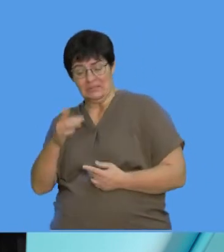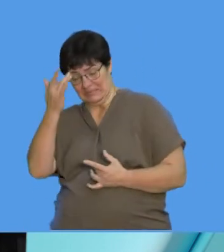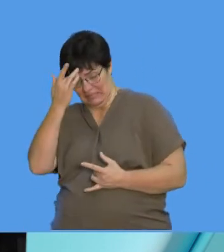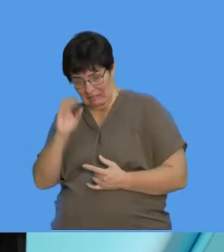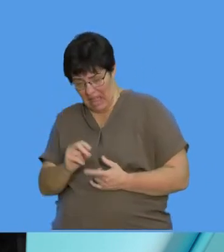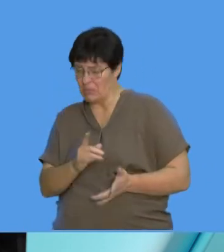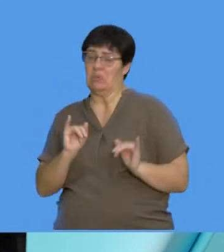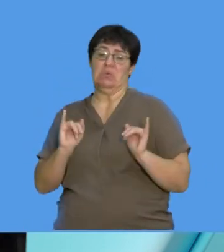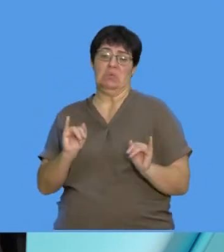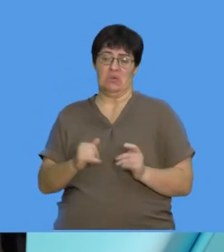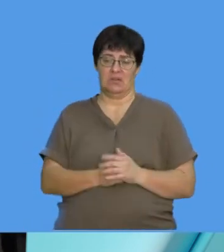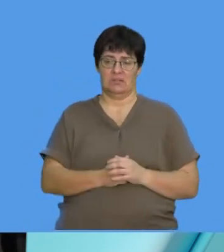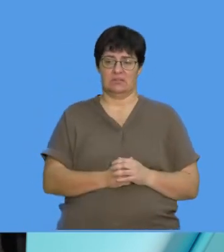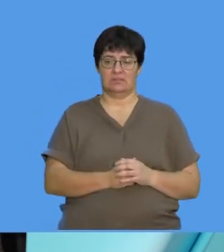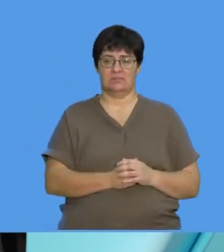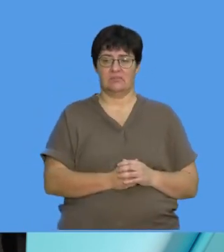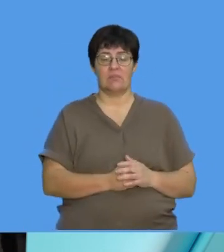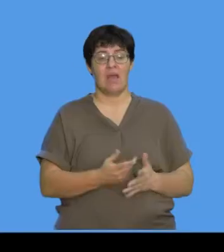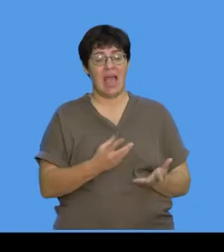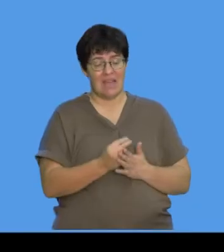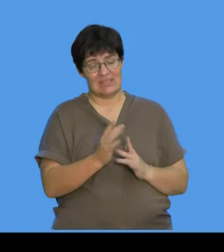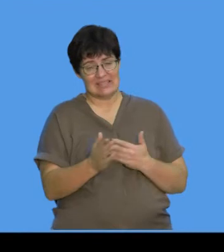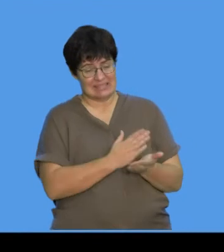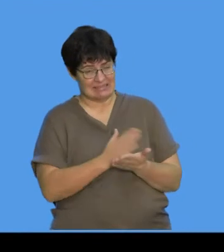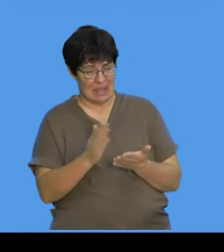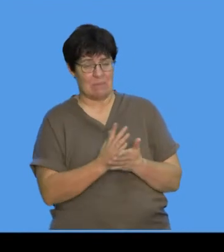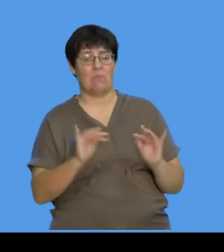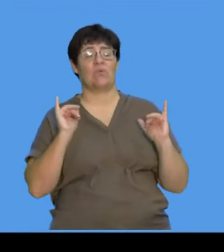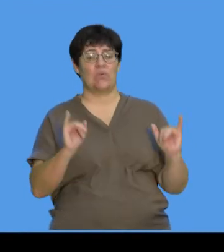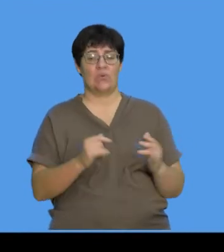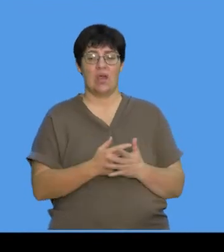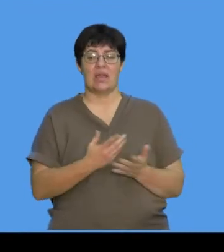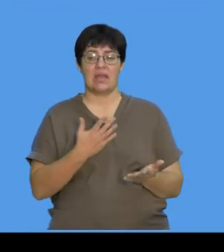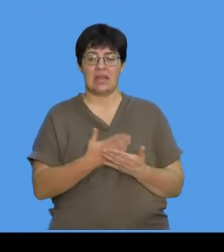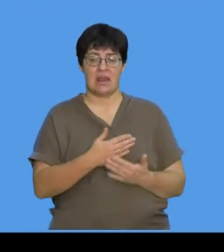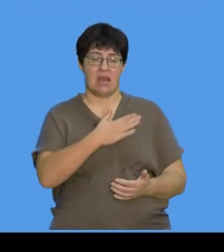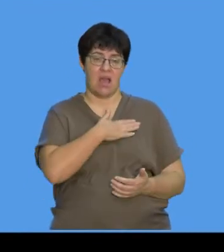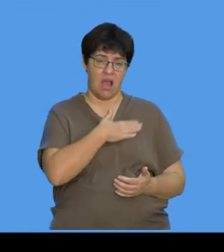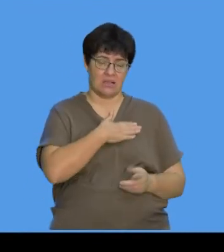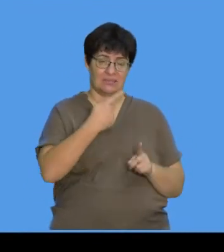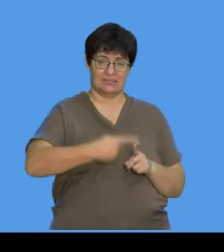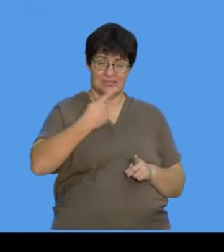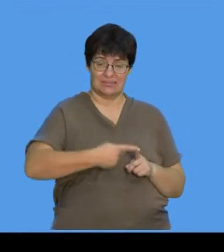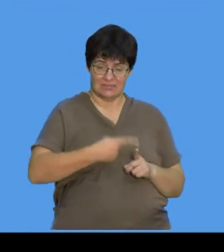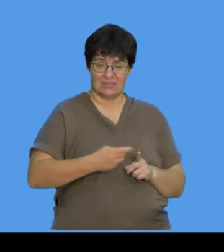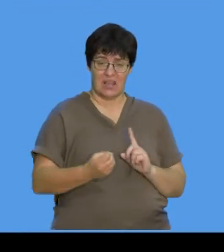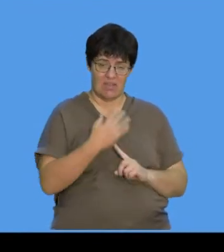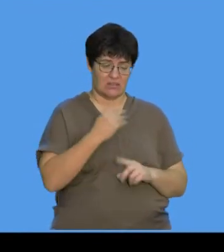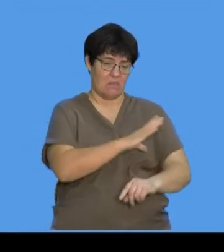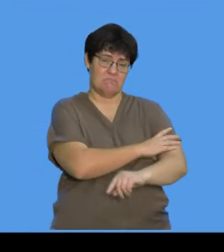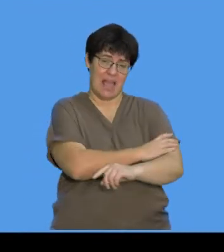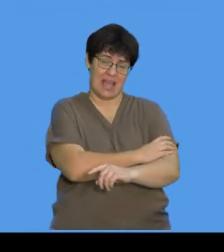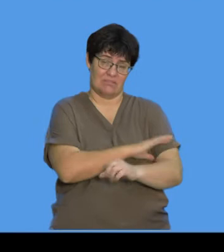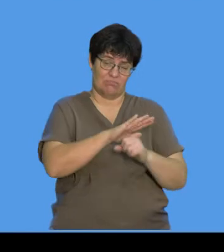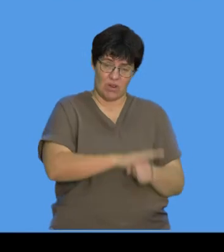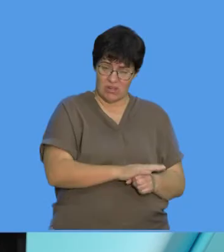and you're sick already. So, you'll see here, there are more severe symptoms. It can actually affect your heart rate and your